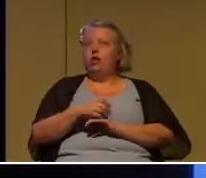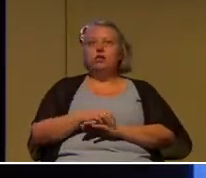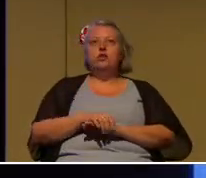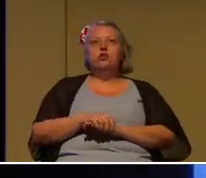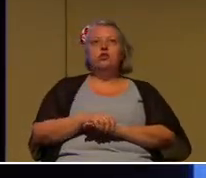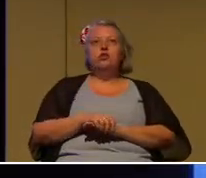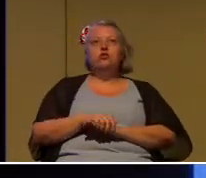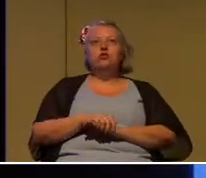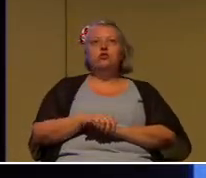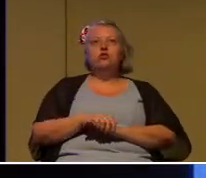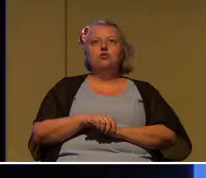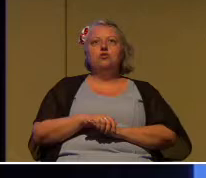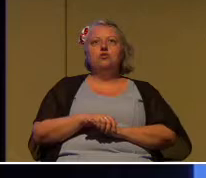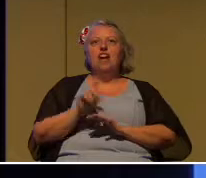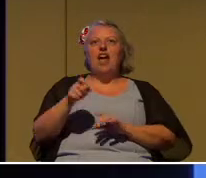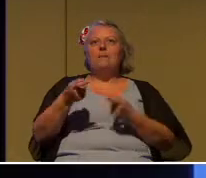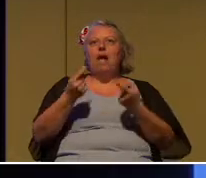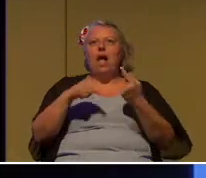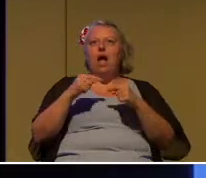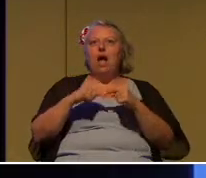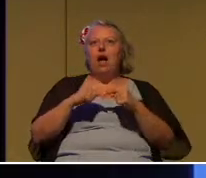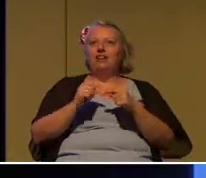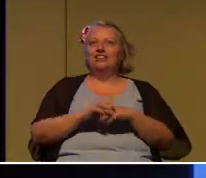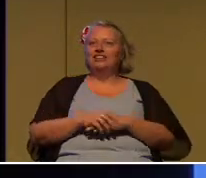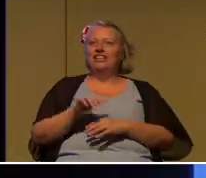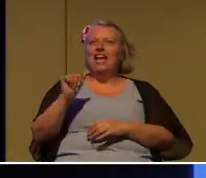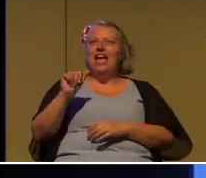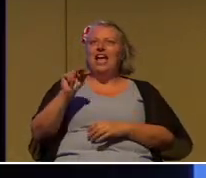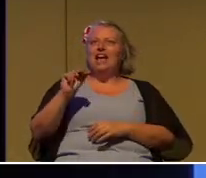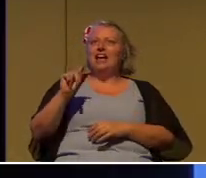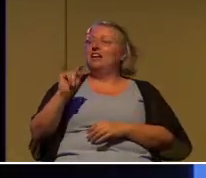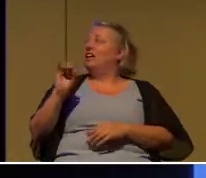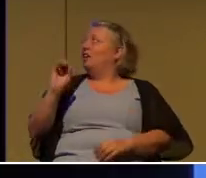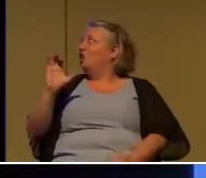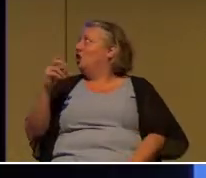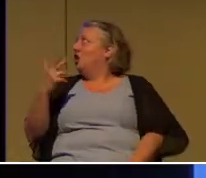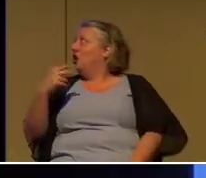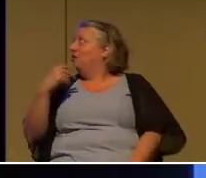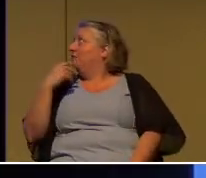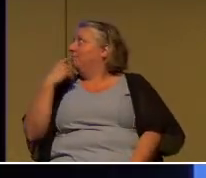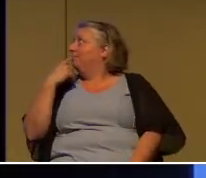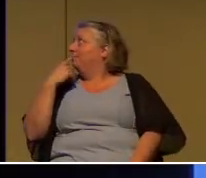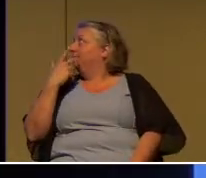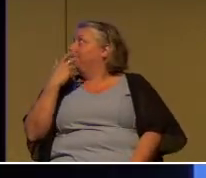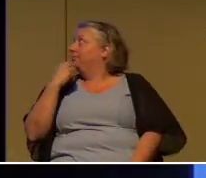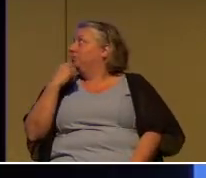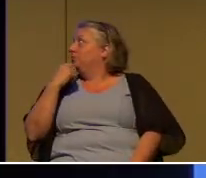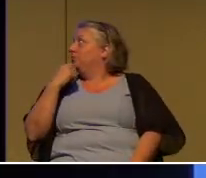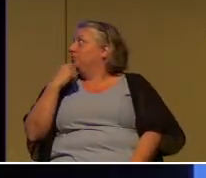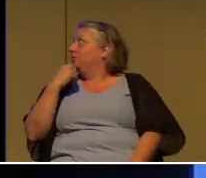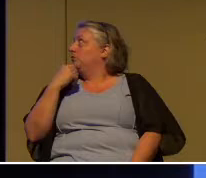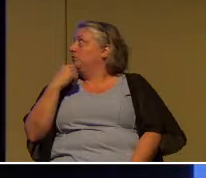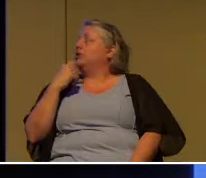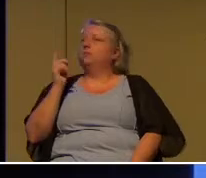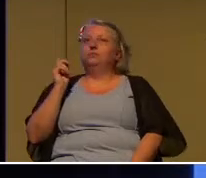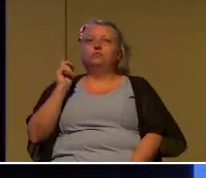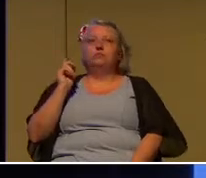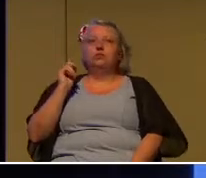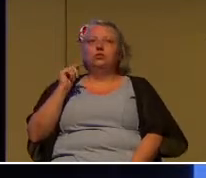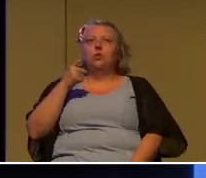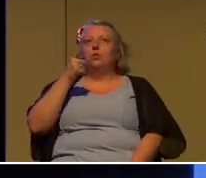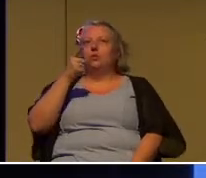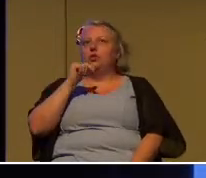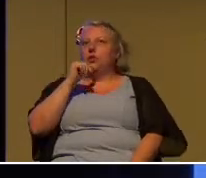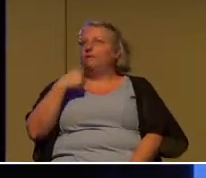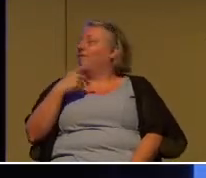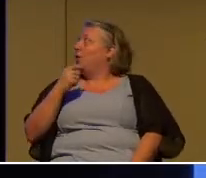We got to back up. There's Antioch in Syria. So he visited his hometown of Tarsus